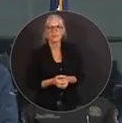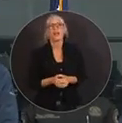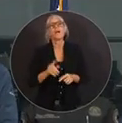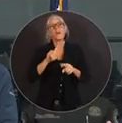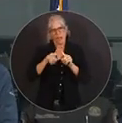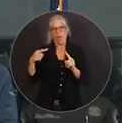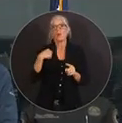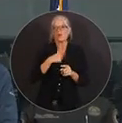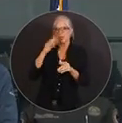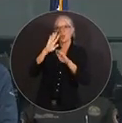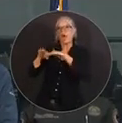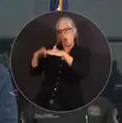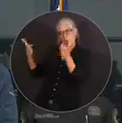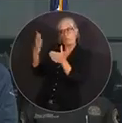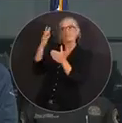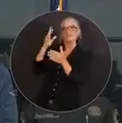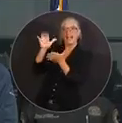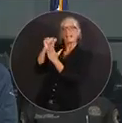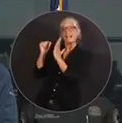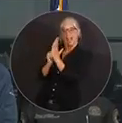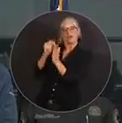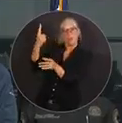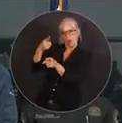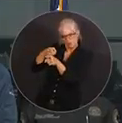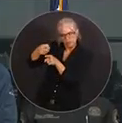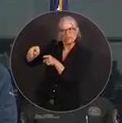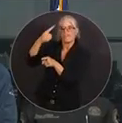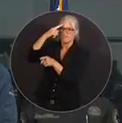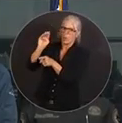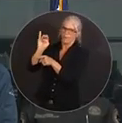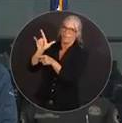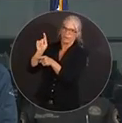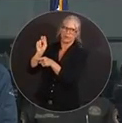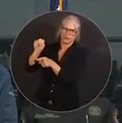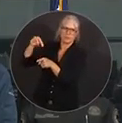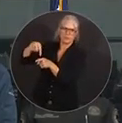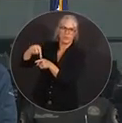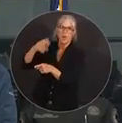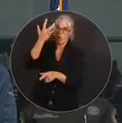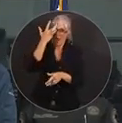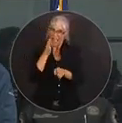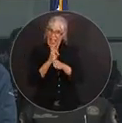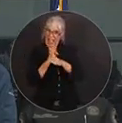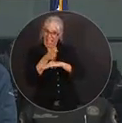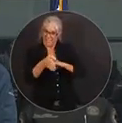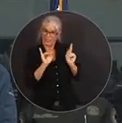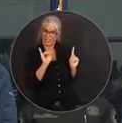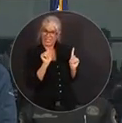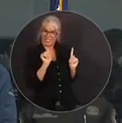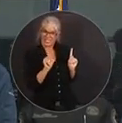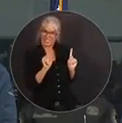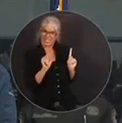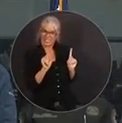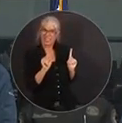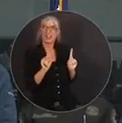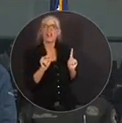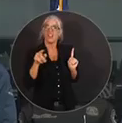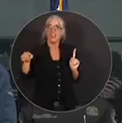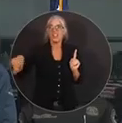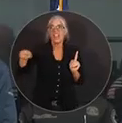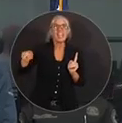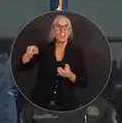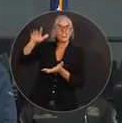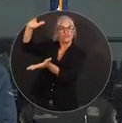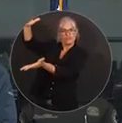After Hurricane Ian, for example, the Florida Disaster Fund raised and distributed over $63 million to